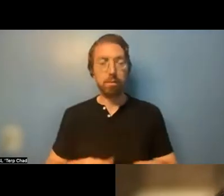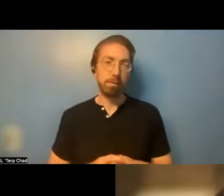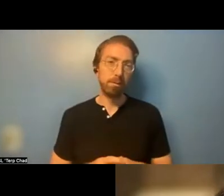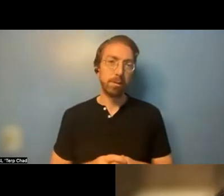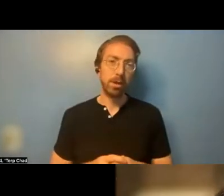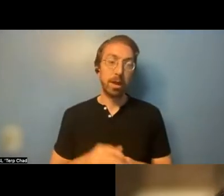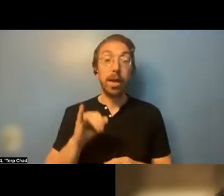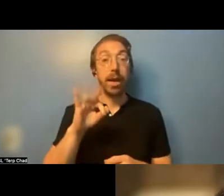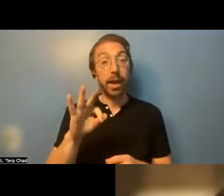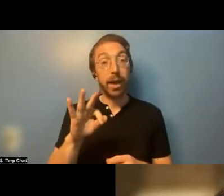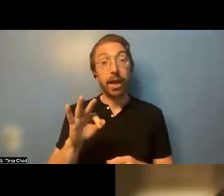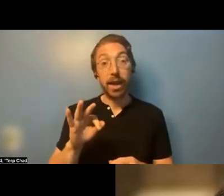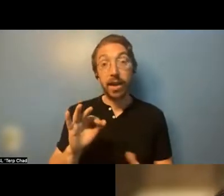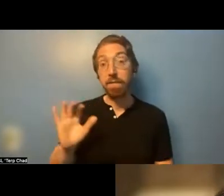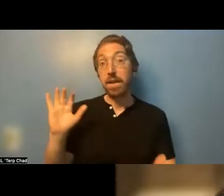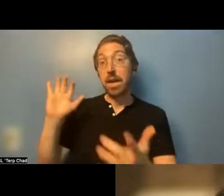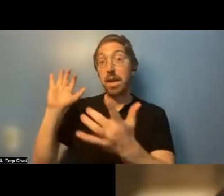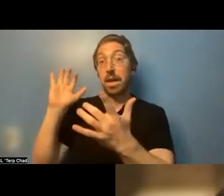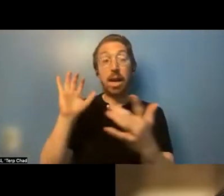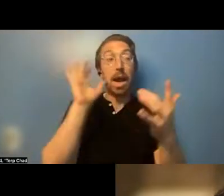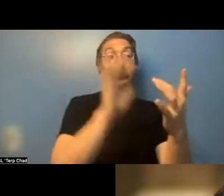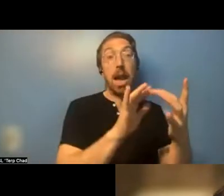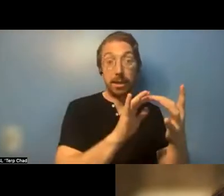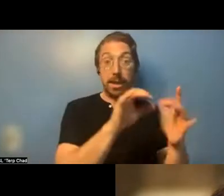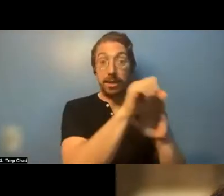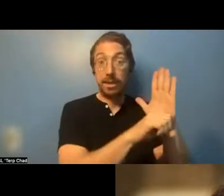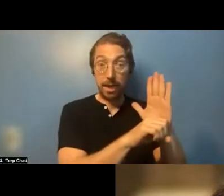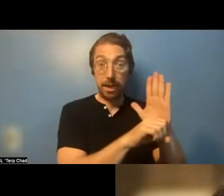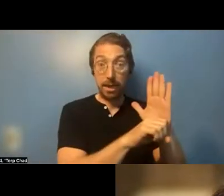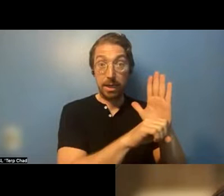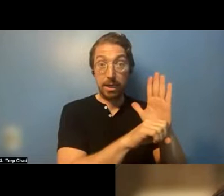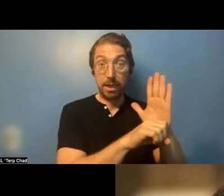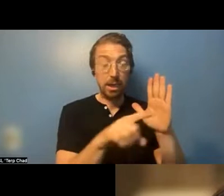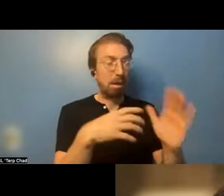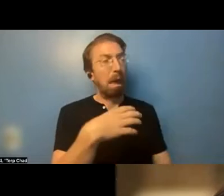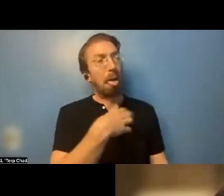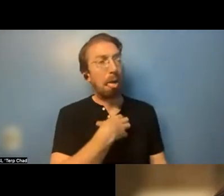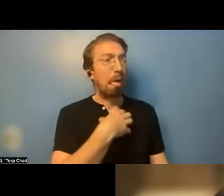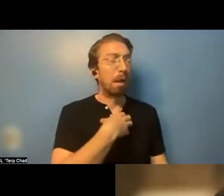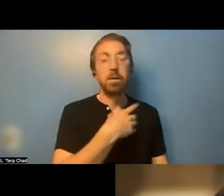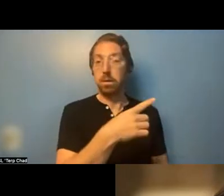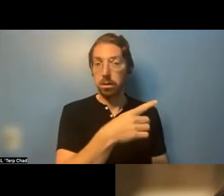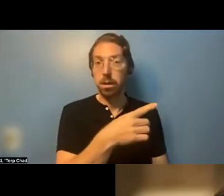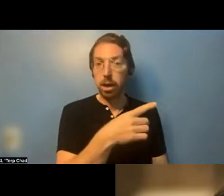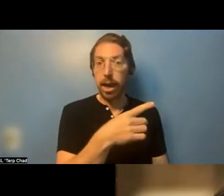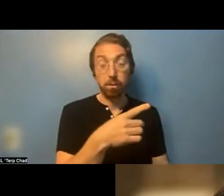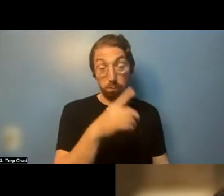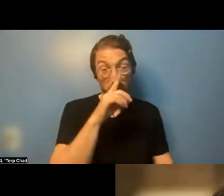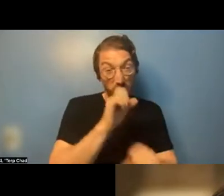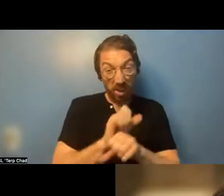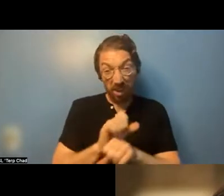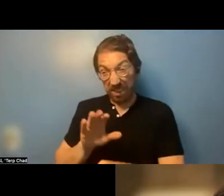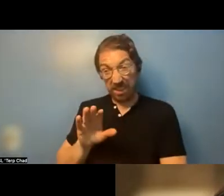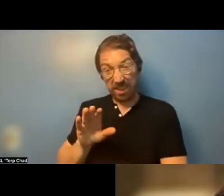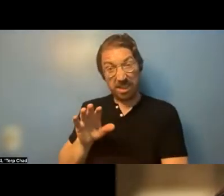transfer your complaint to the city if they look up your unit and see that your unit